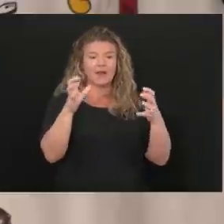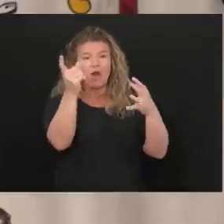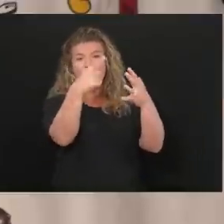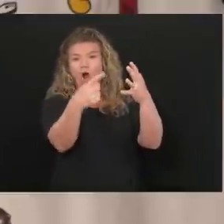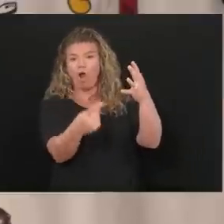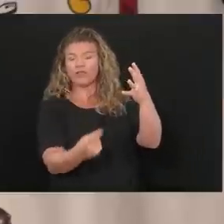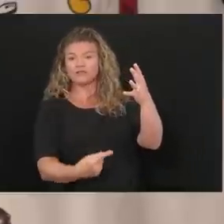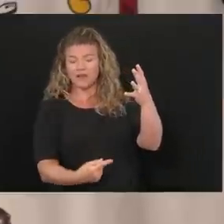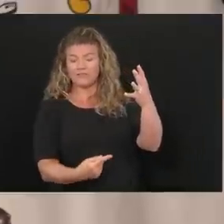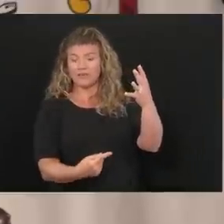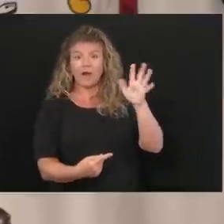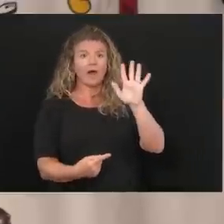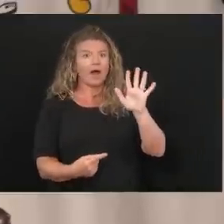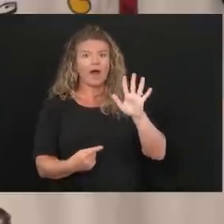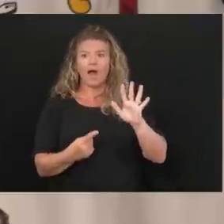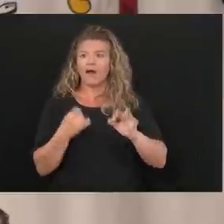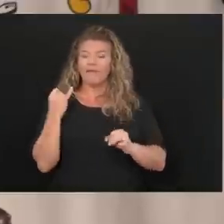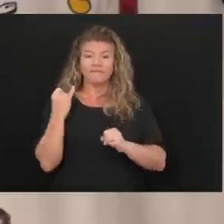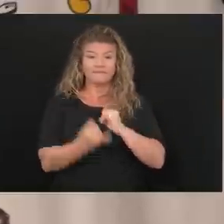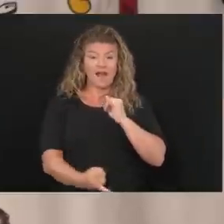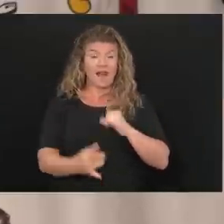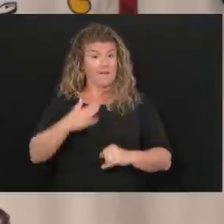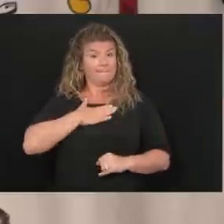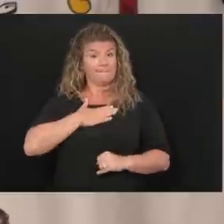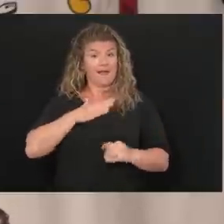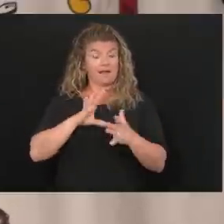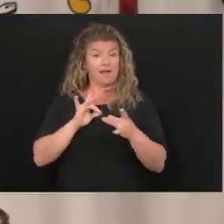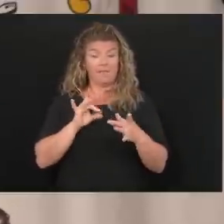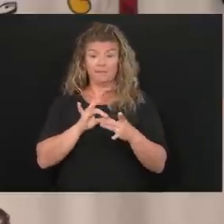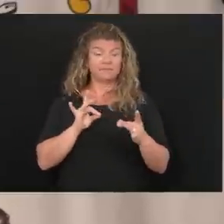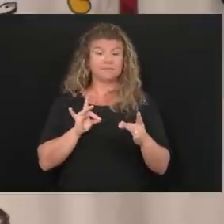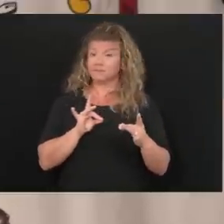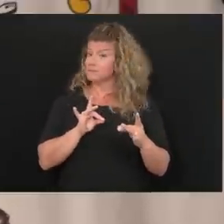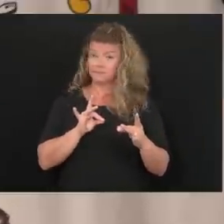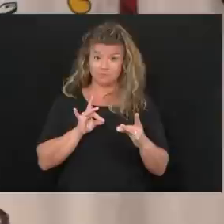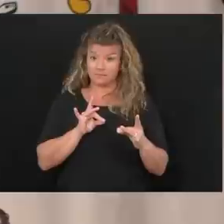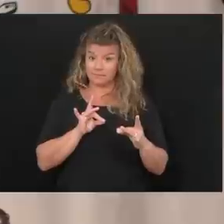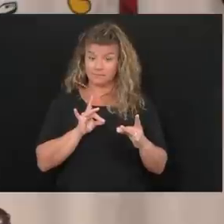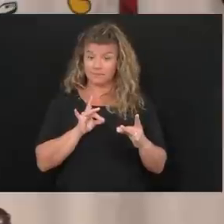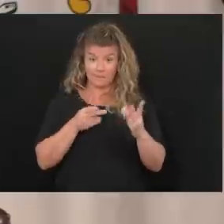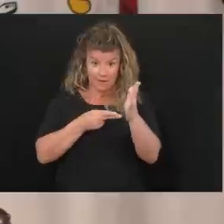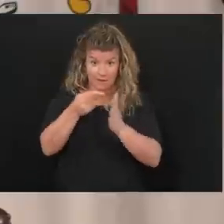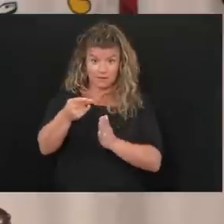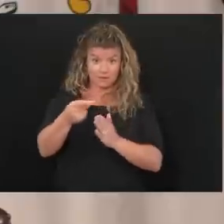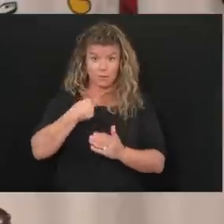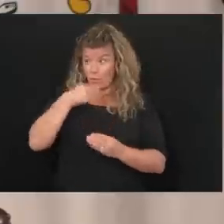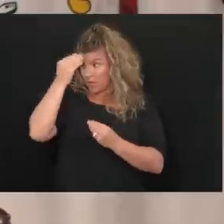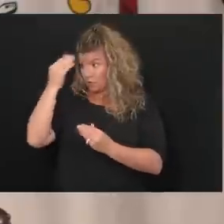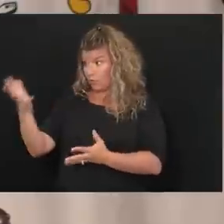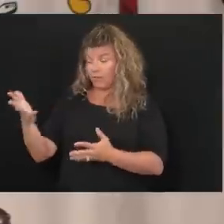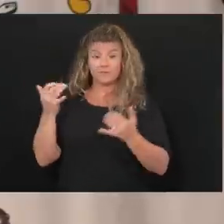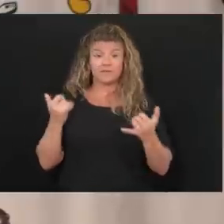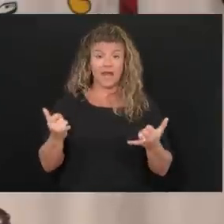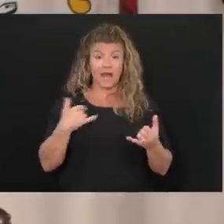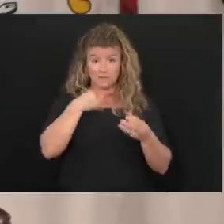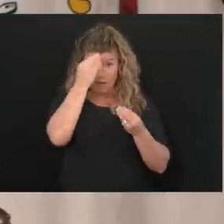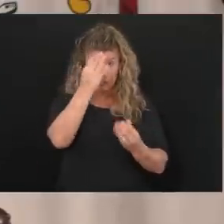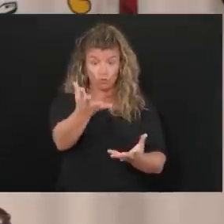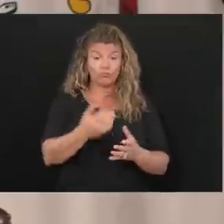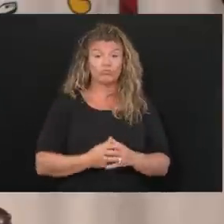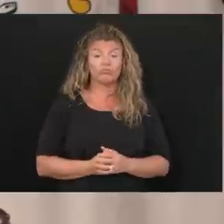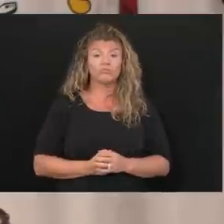finally, here's what I said to him, and this is exactly what I said on the call. I said,